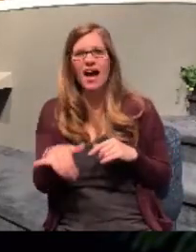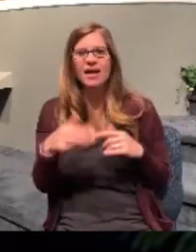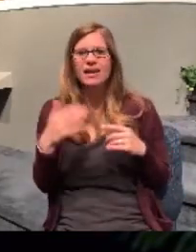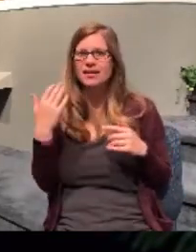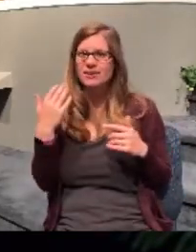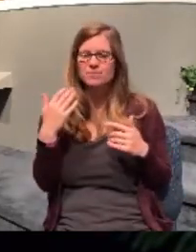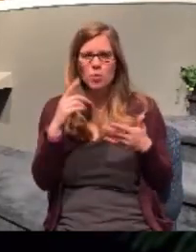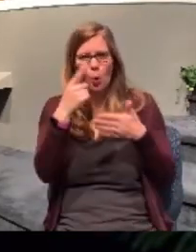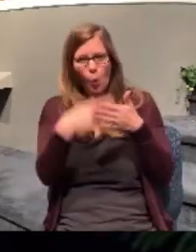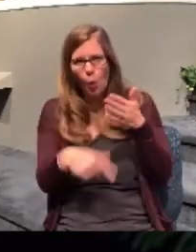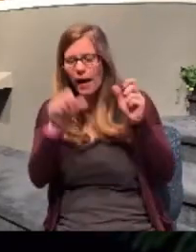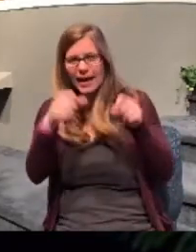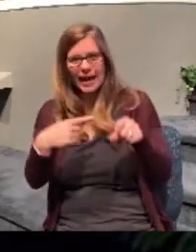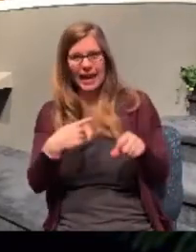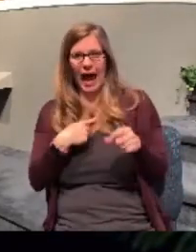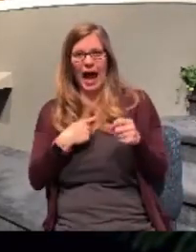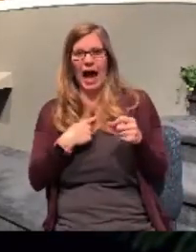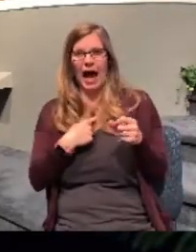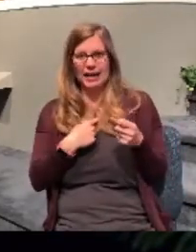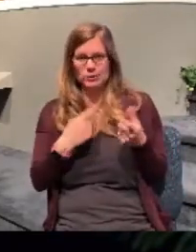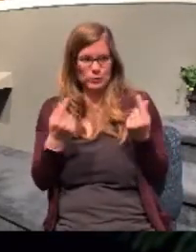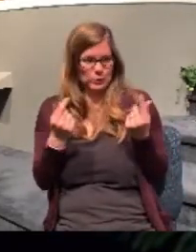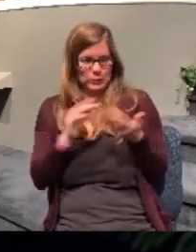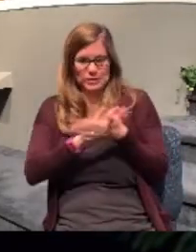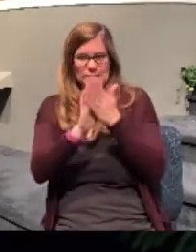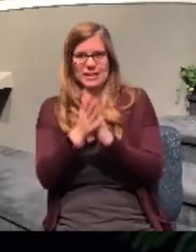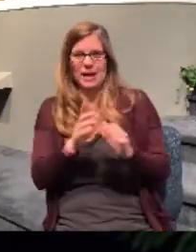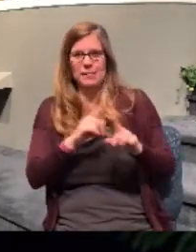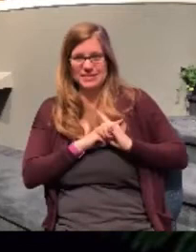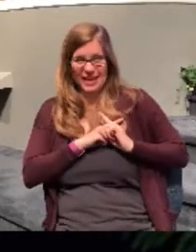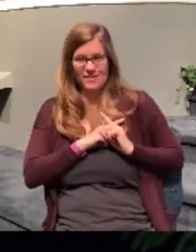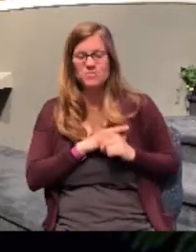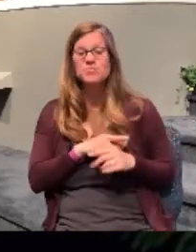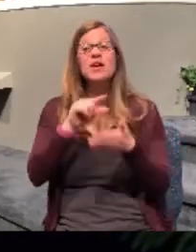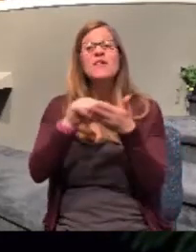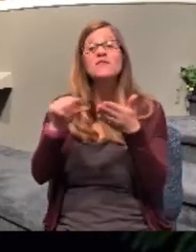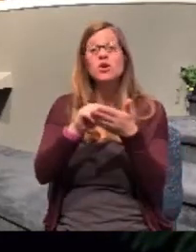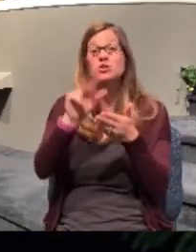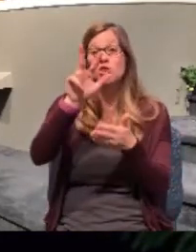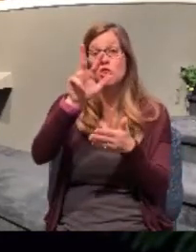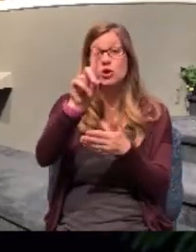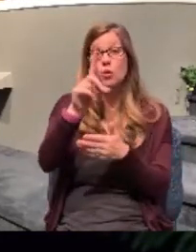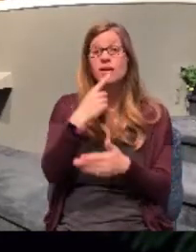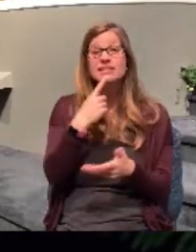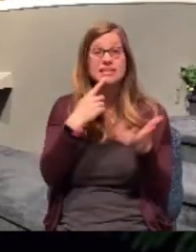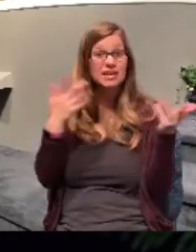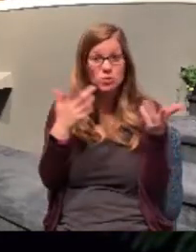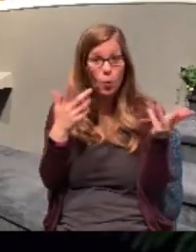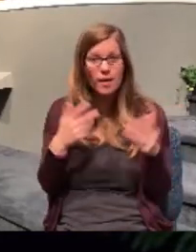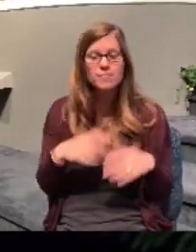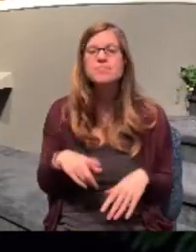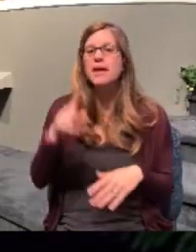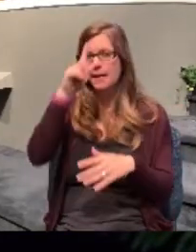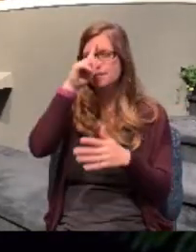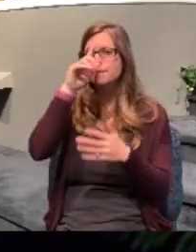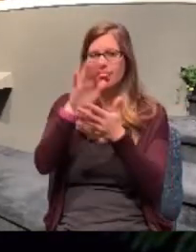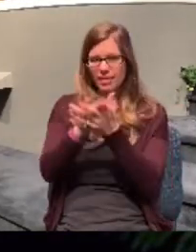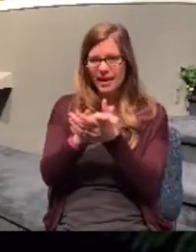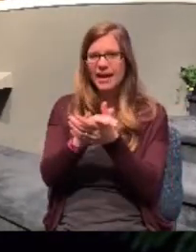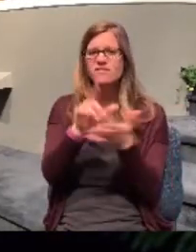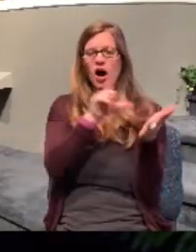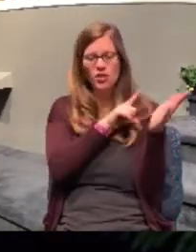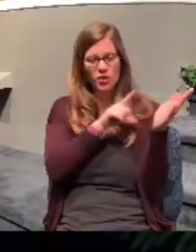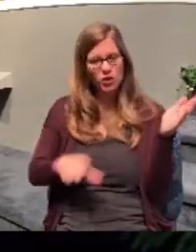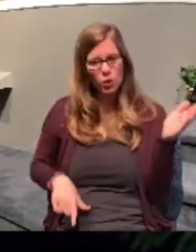do to get saved? Well, notice what verse 31 says. And they said, believe on the Lord